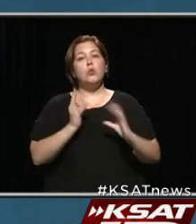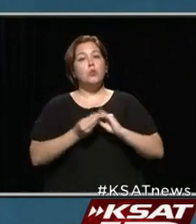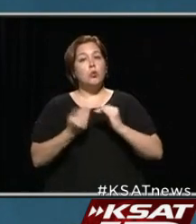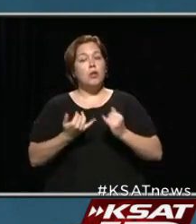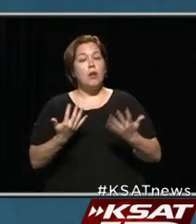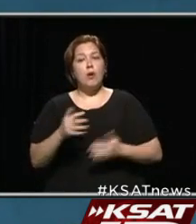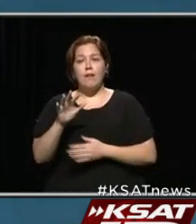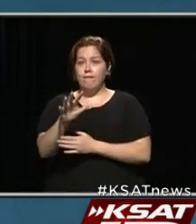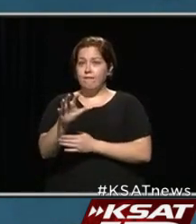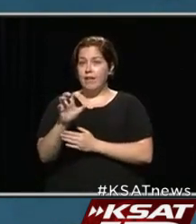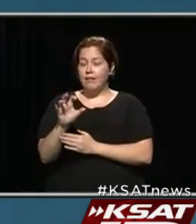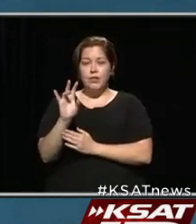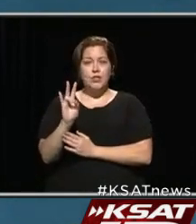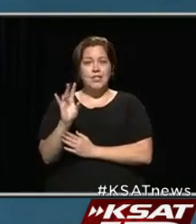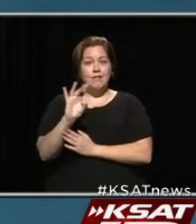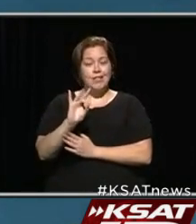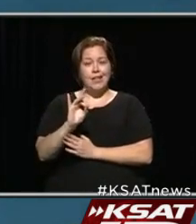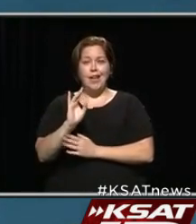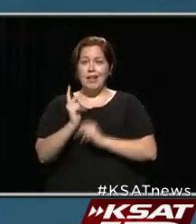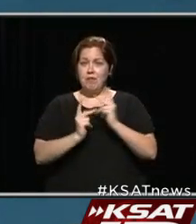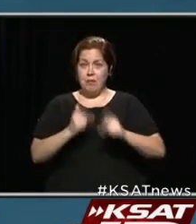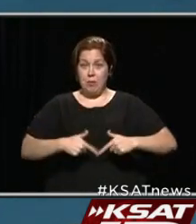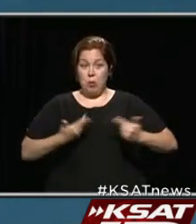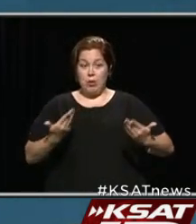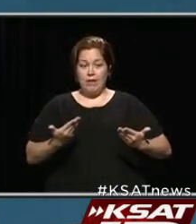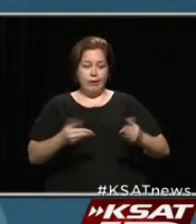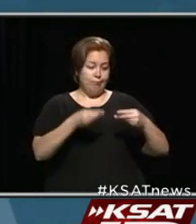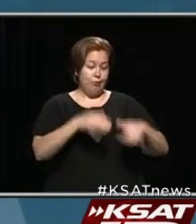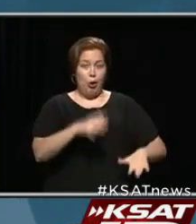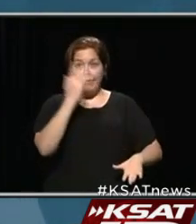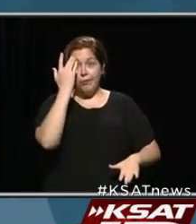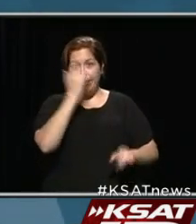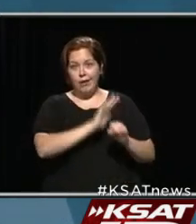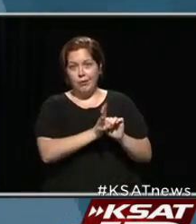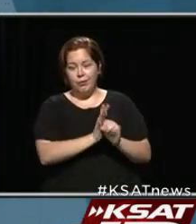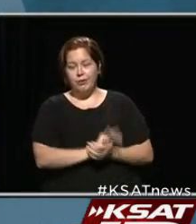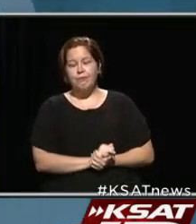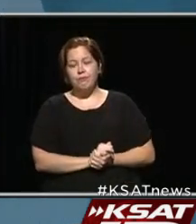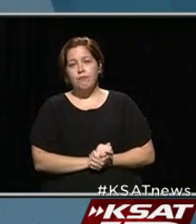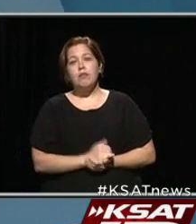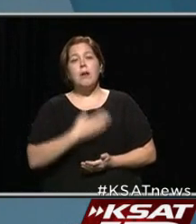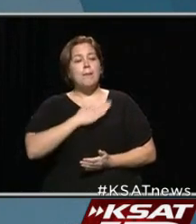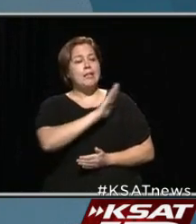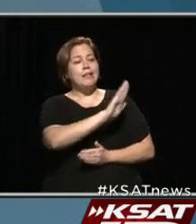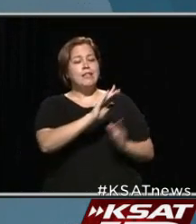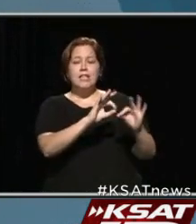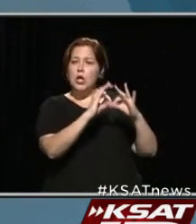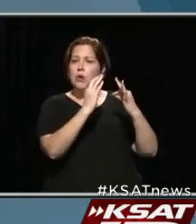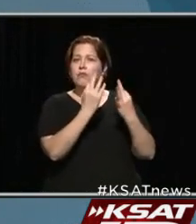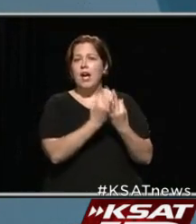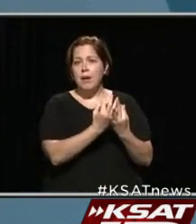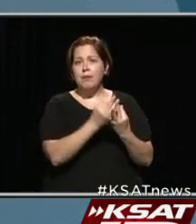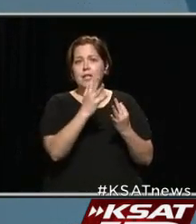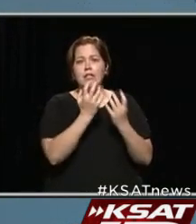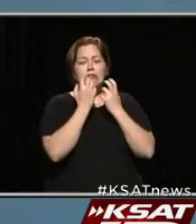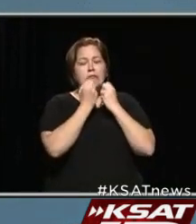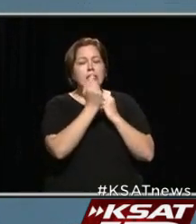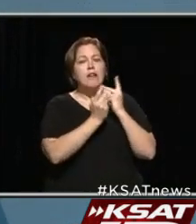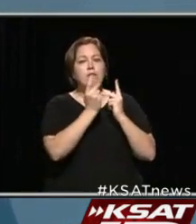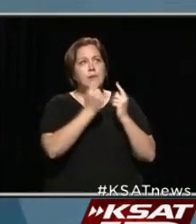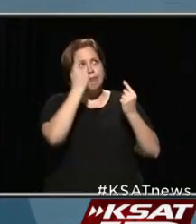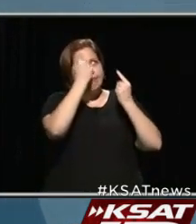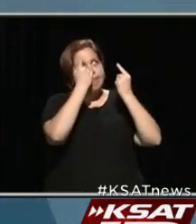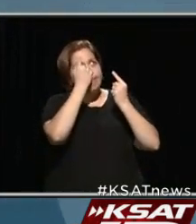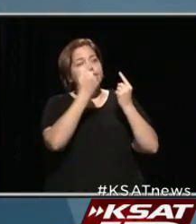total to 578 of our residents lost to COVID-19. Please keep their families and their loved ones in your